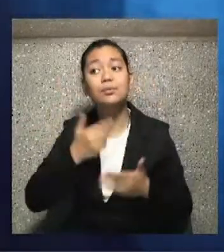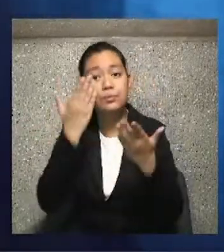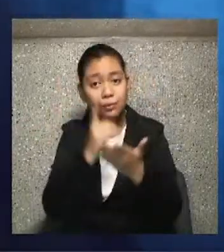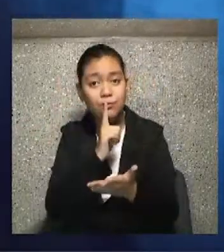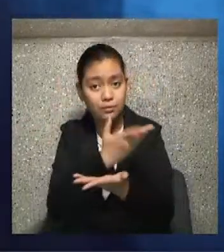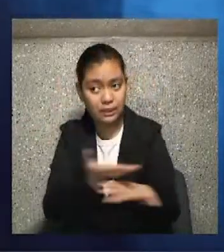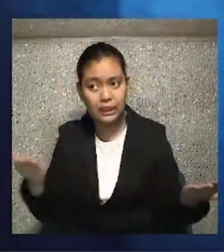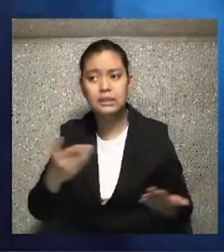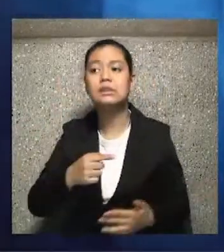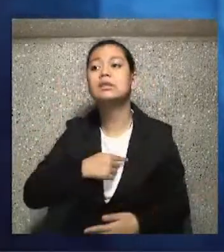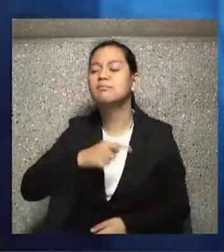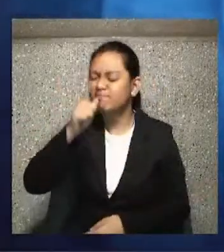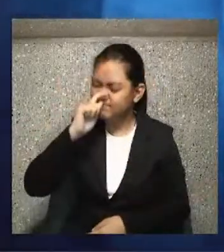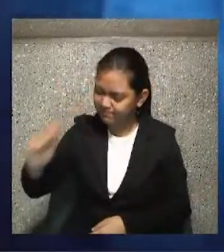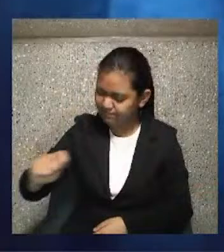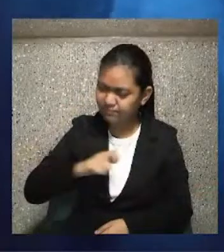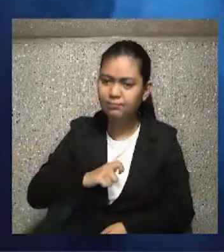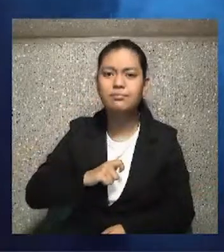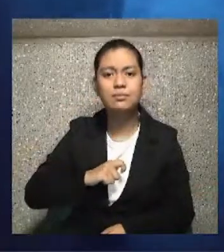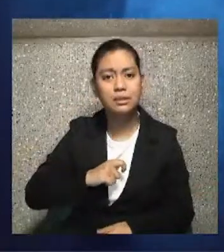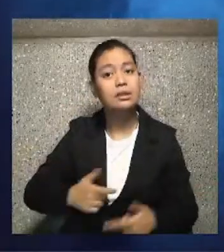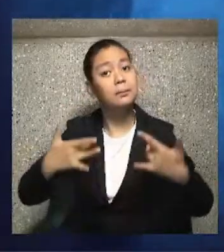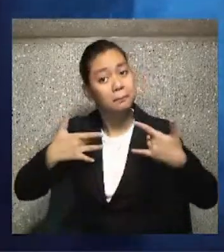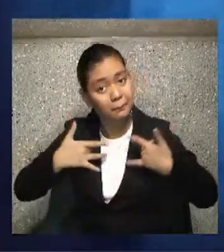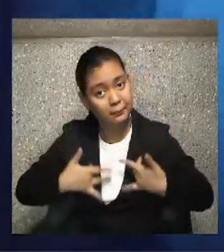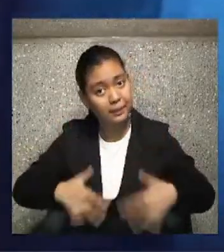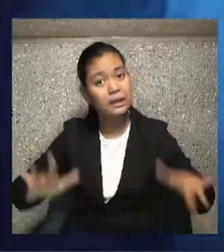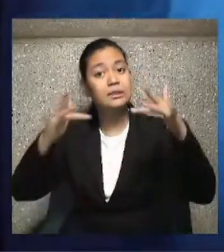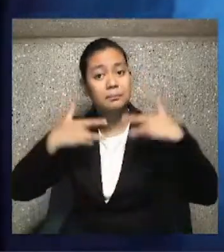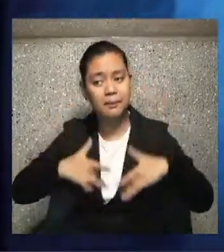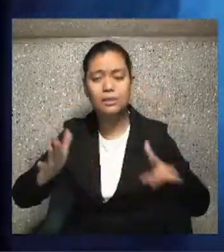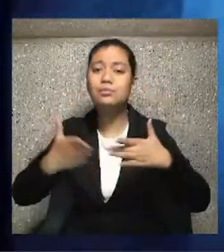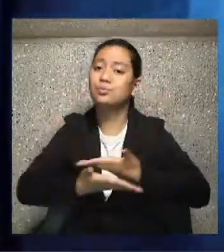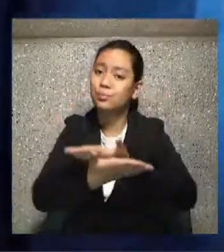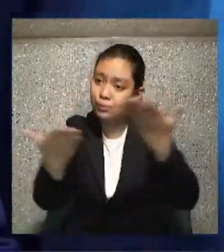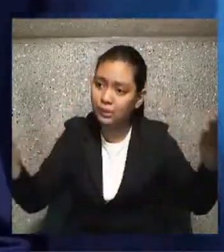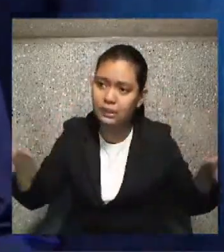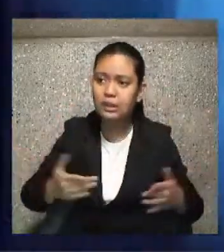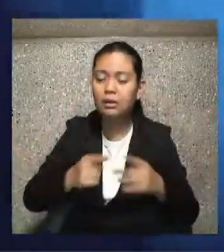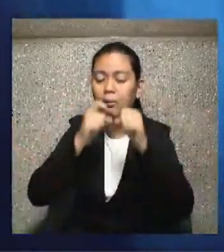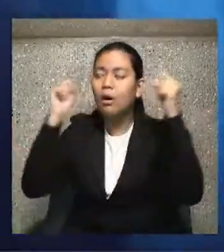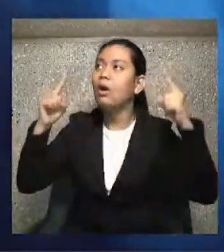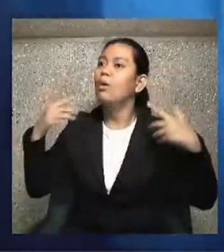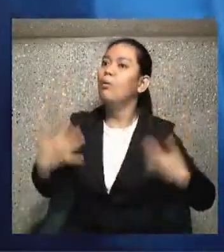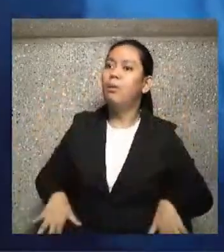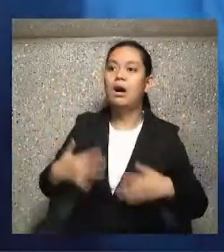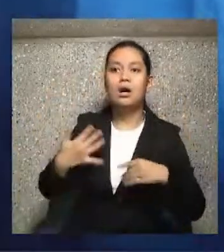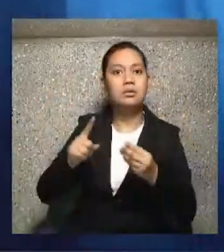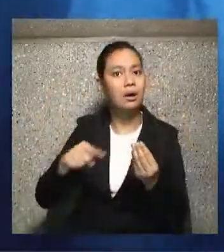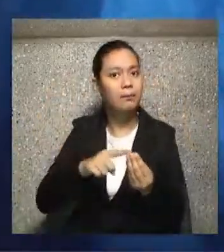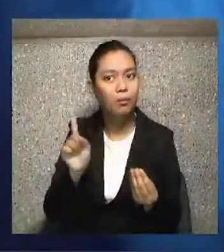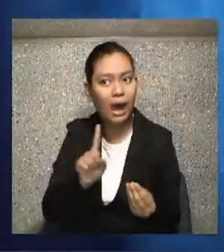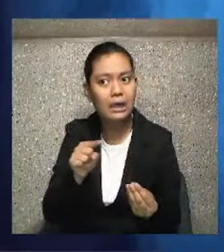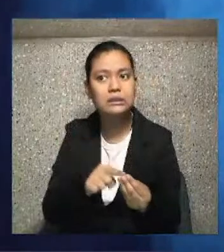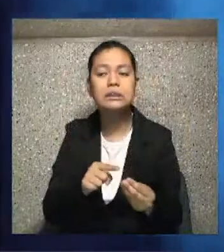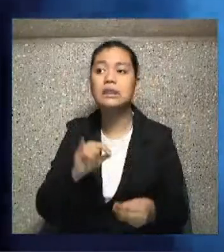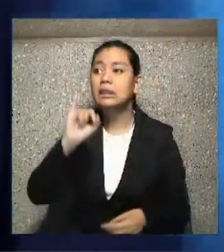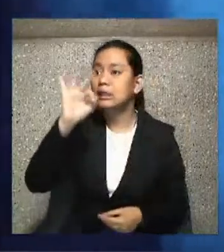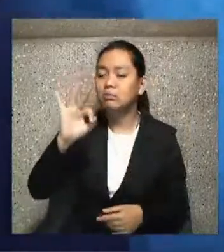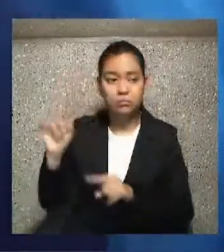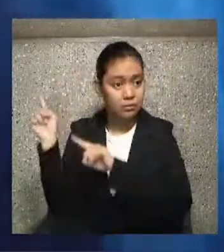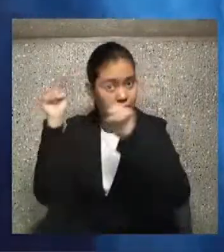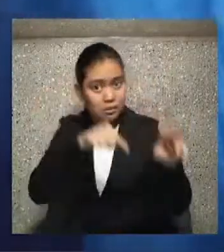to let go. You know what Padre Pio said? And this surprised me when I read it about a month ago. He said, when you go to confession